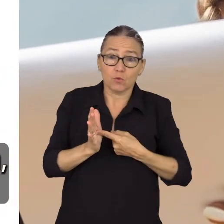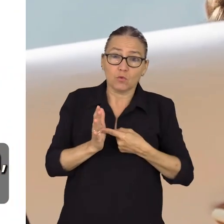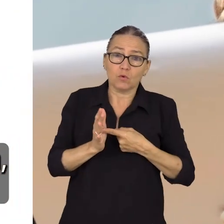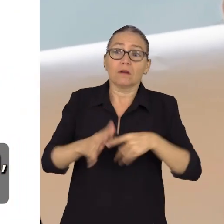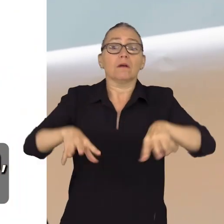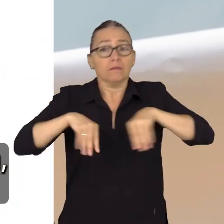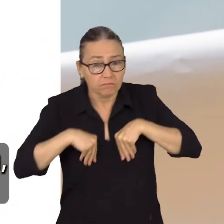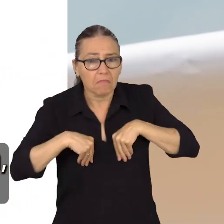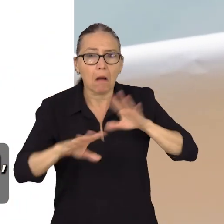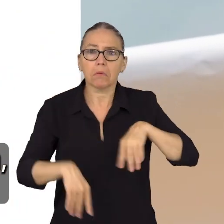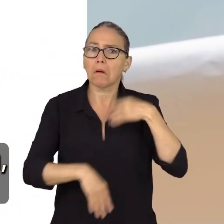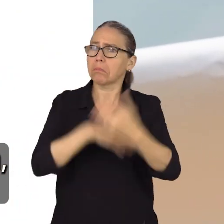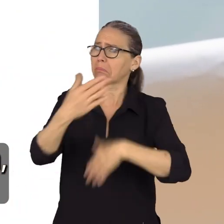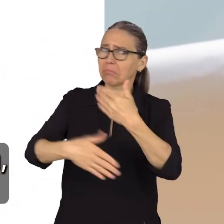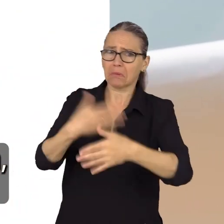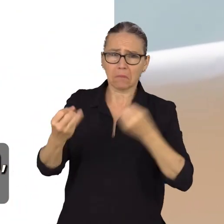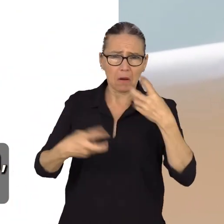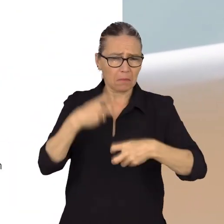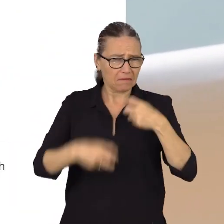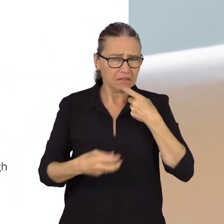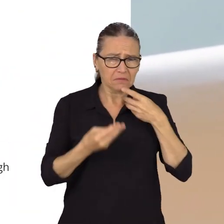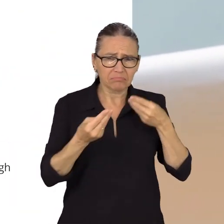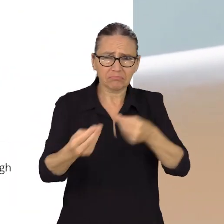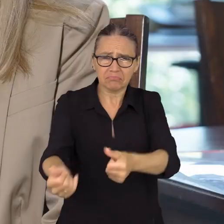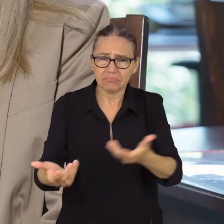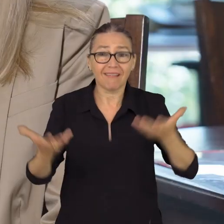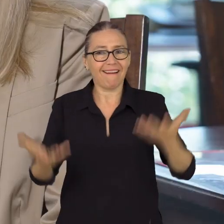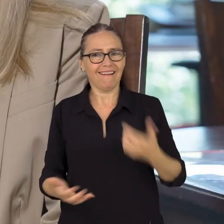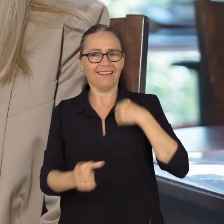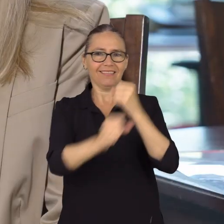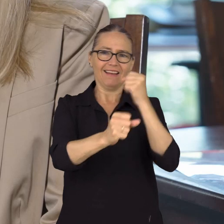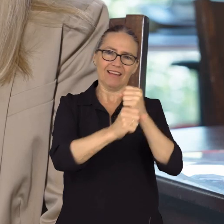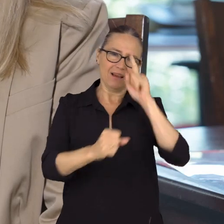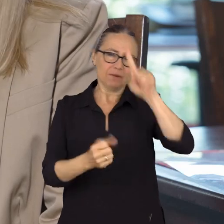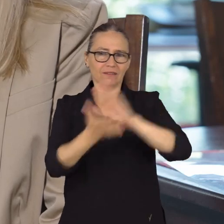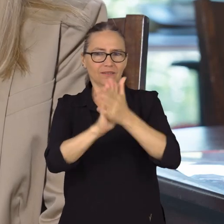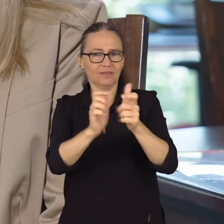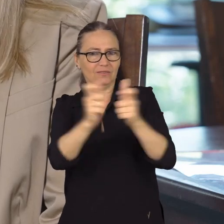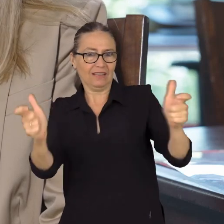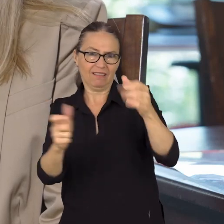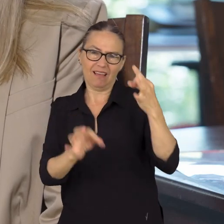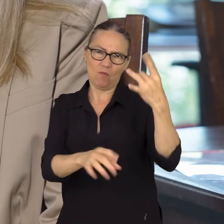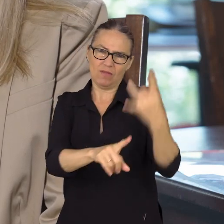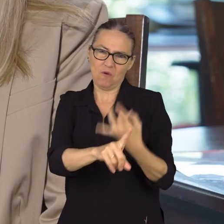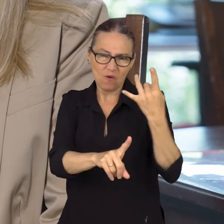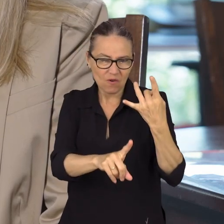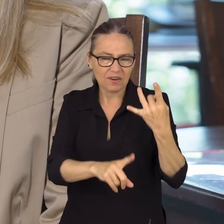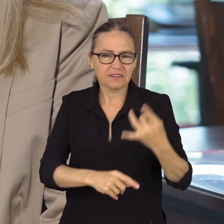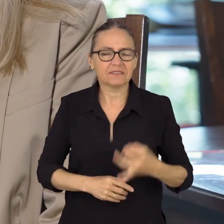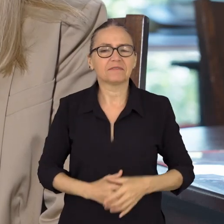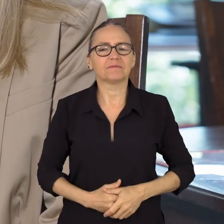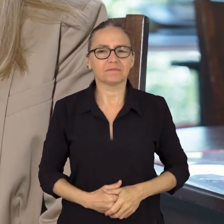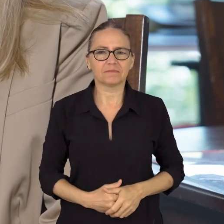get started and get approved. And then we started working for eight